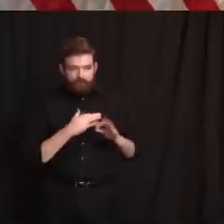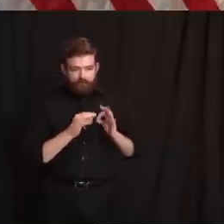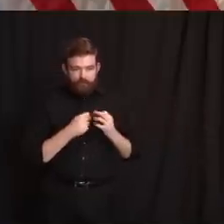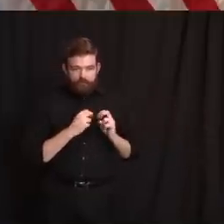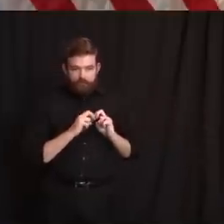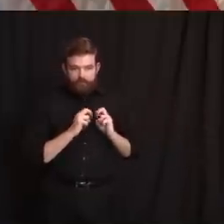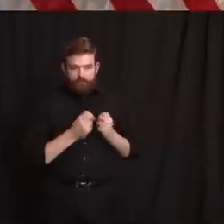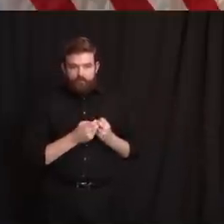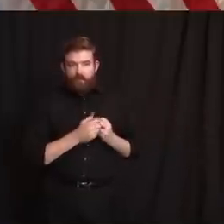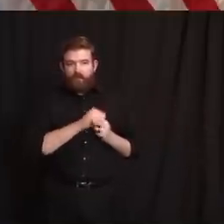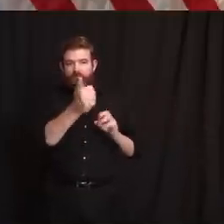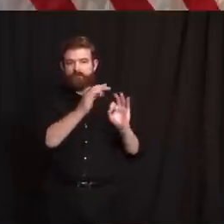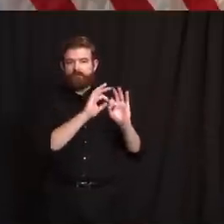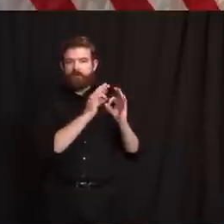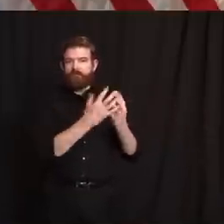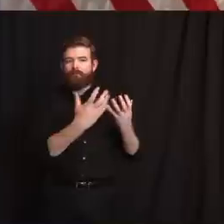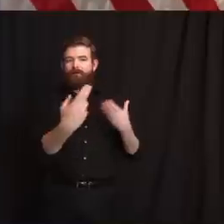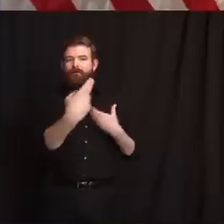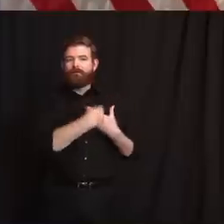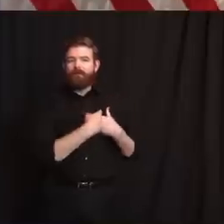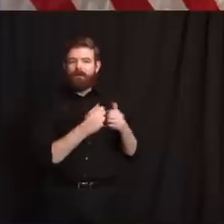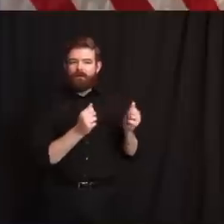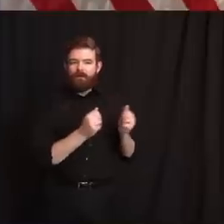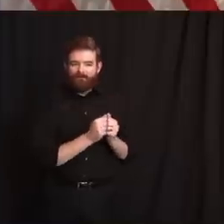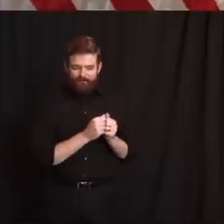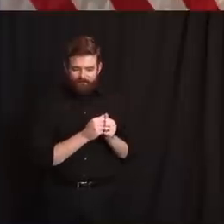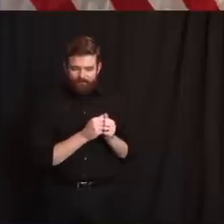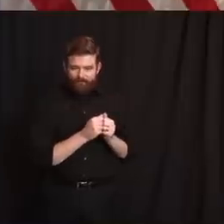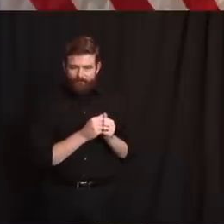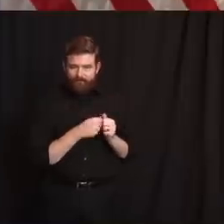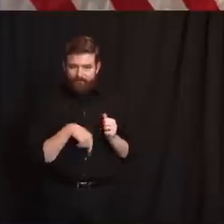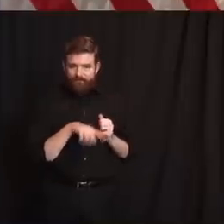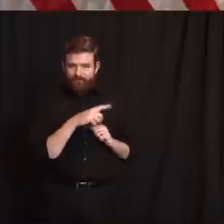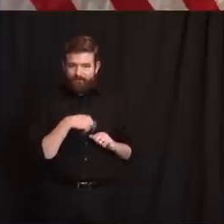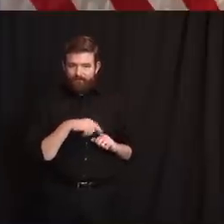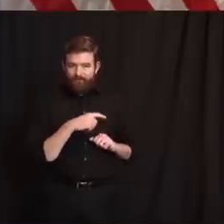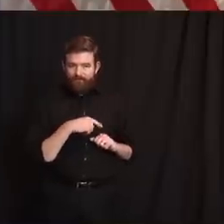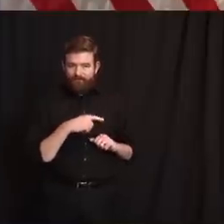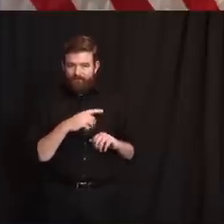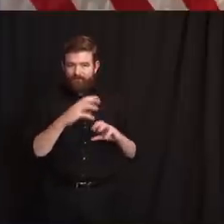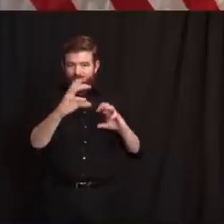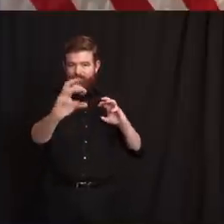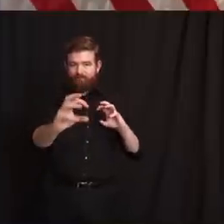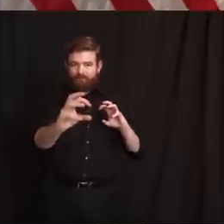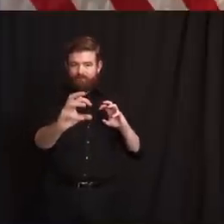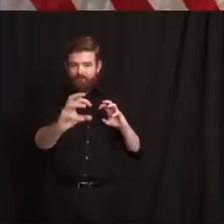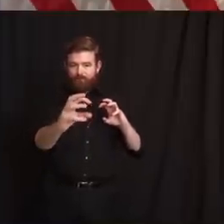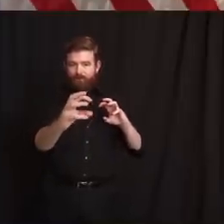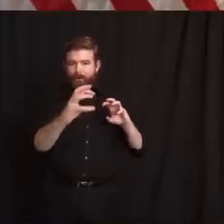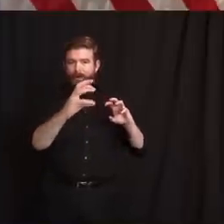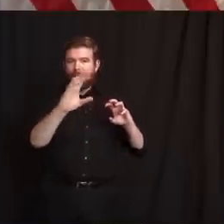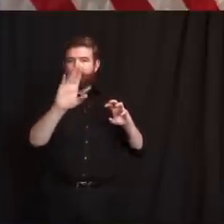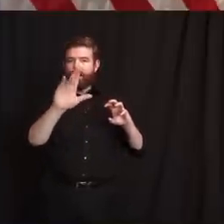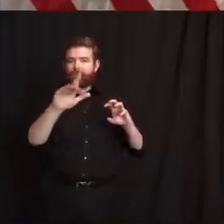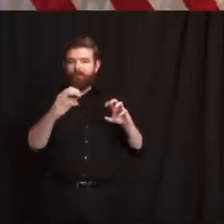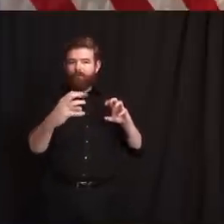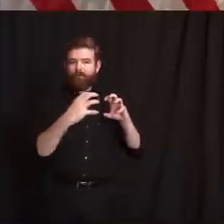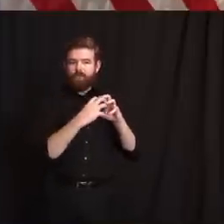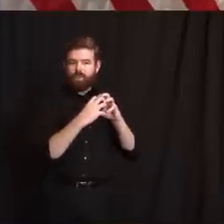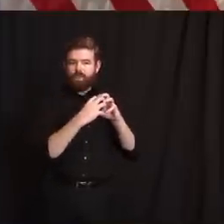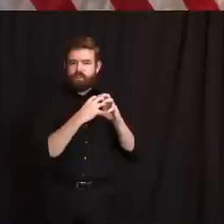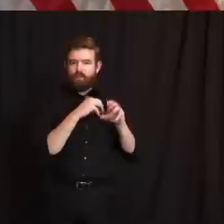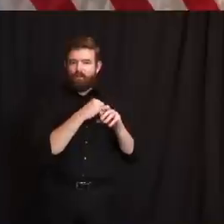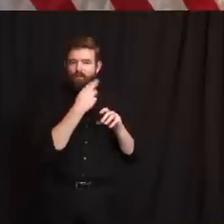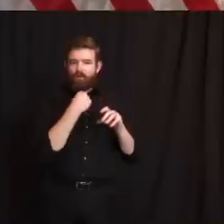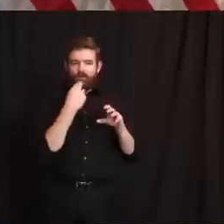are you reintegrating with someone you haven't been around and they've been in their own bubble and you've been in your own bubble and they're starting to, so that's got to